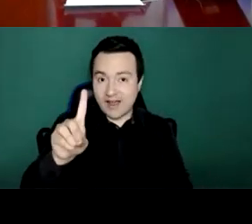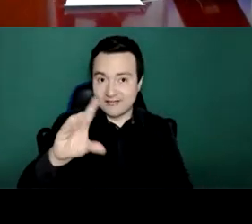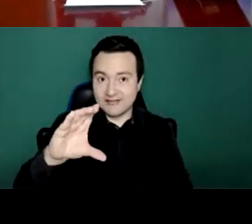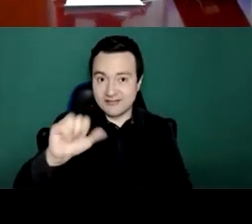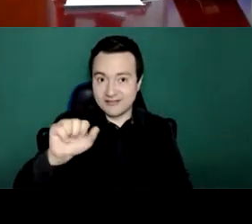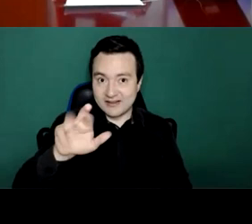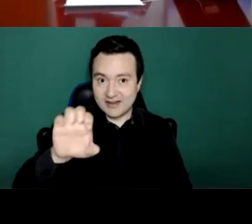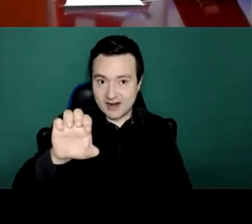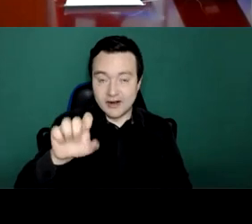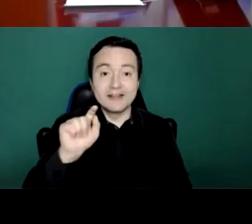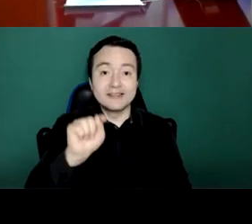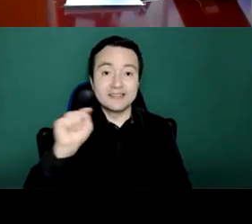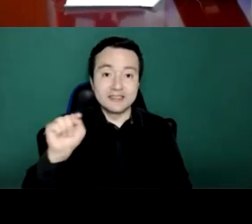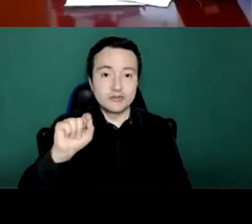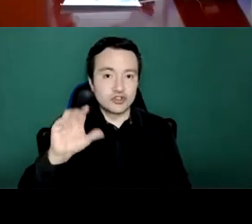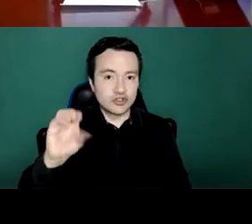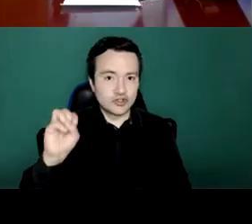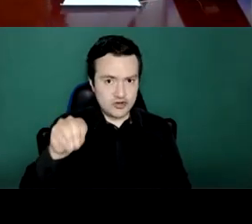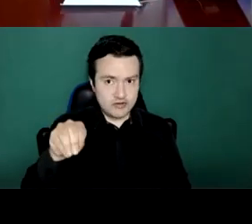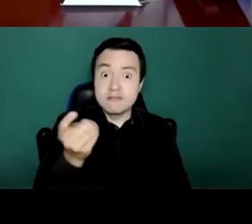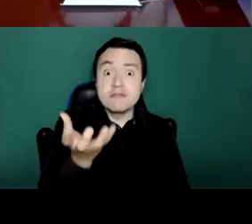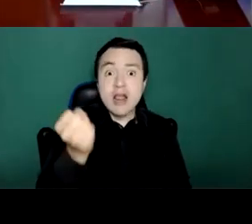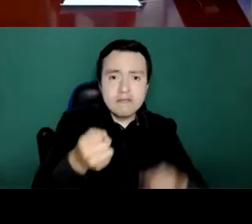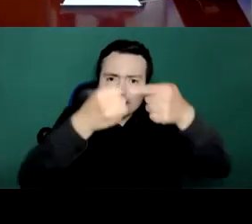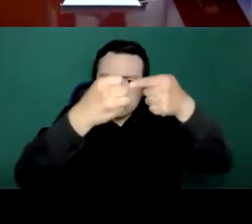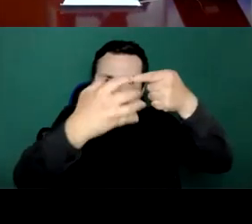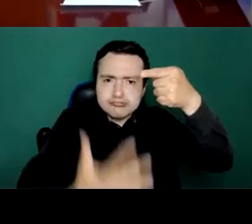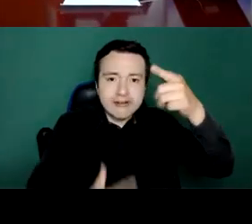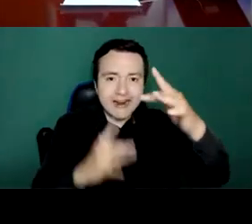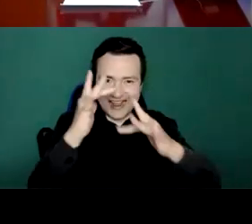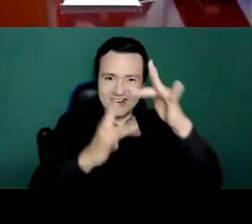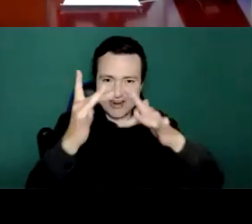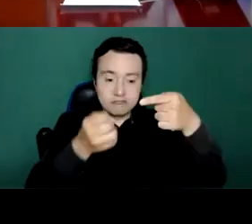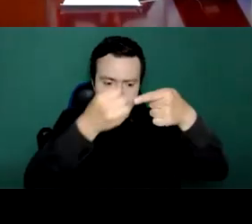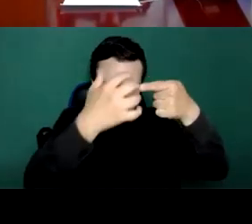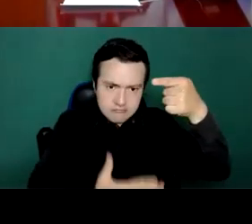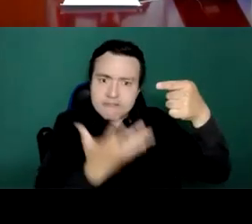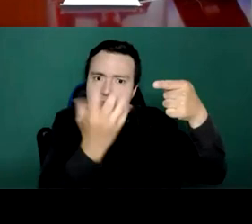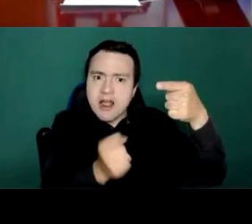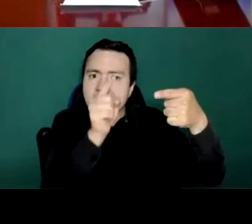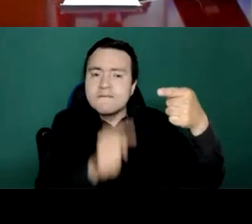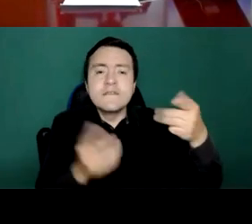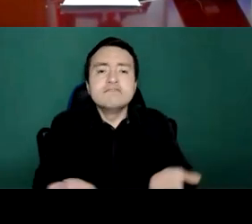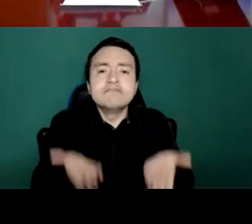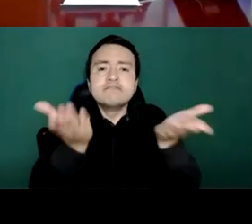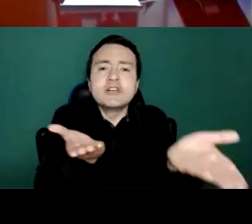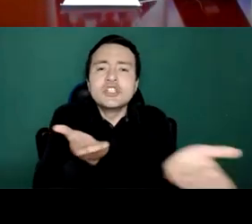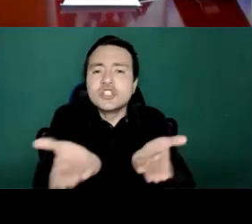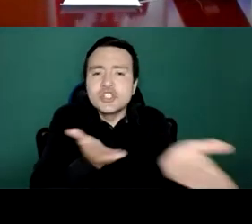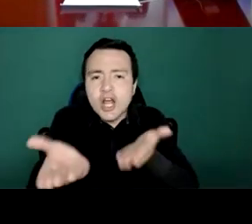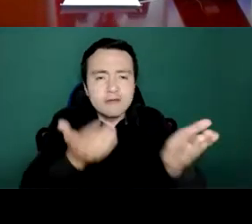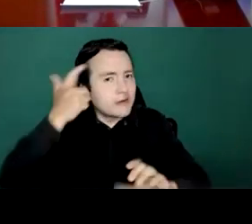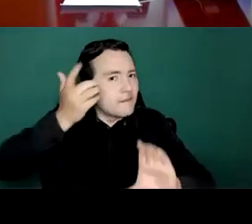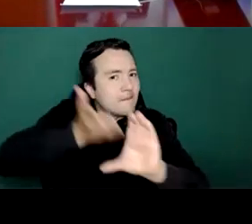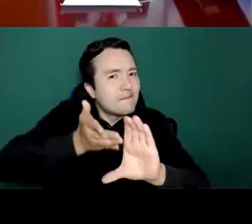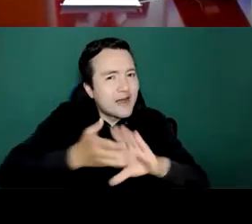work groups, workbooks. So in summary, in my last minute and a half, the